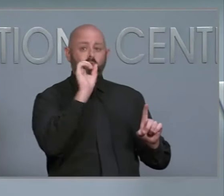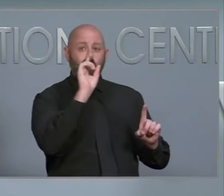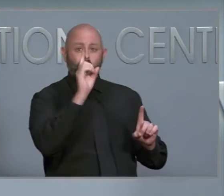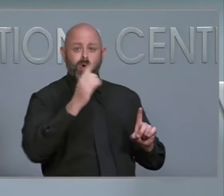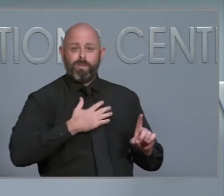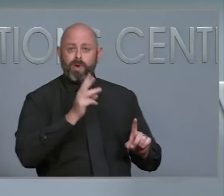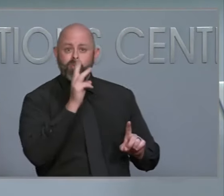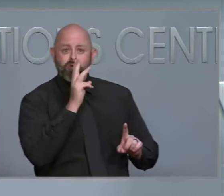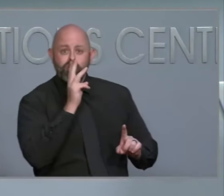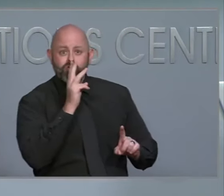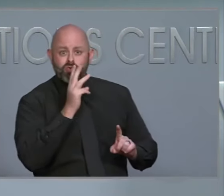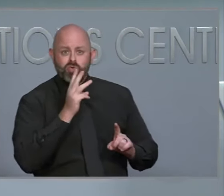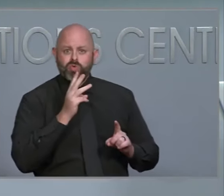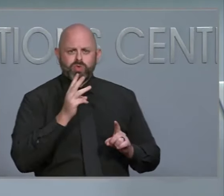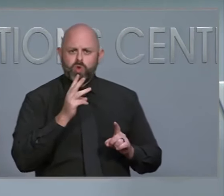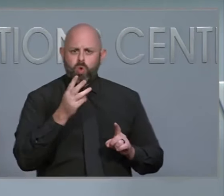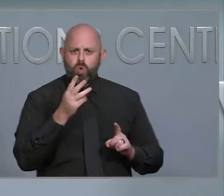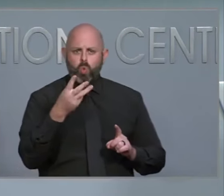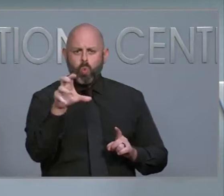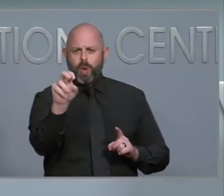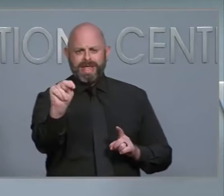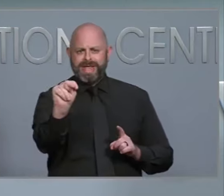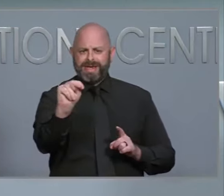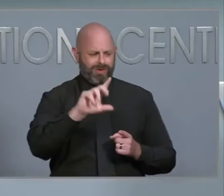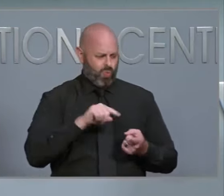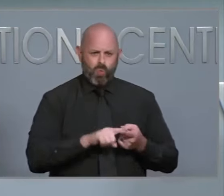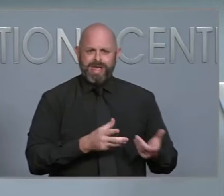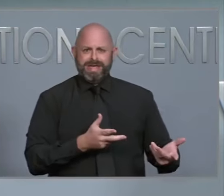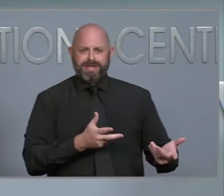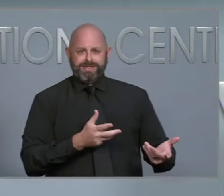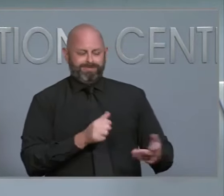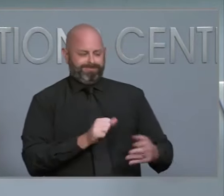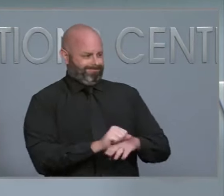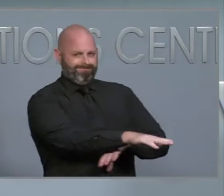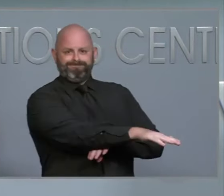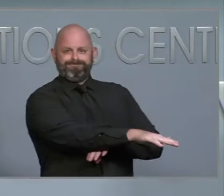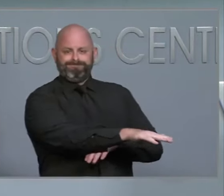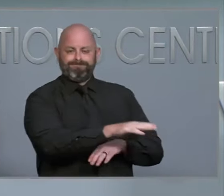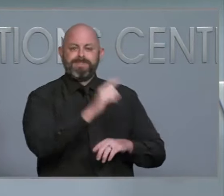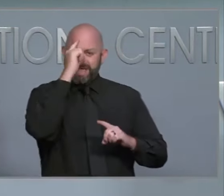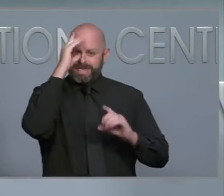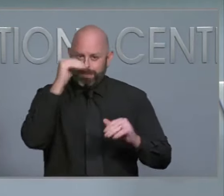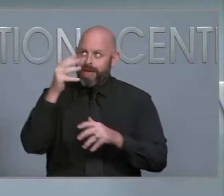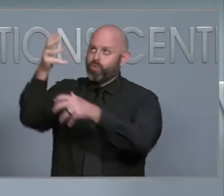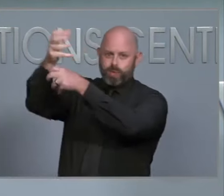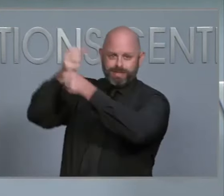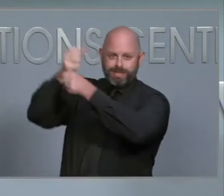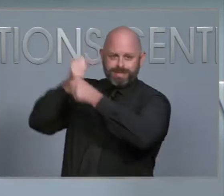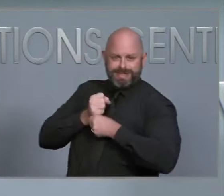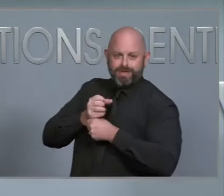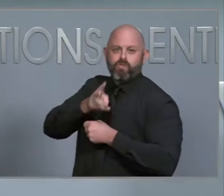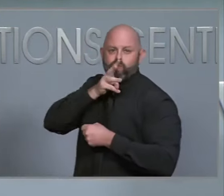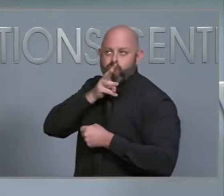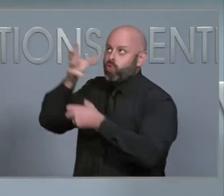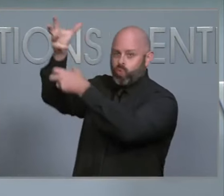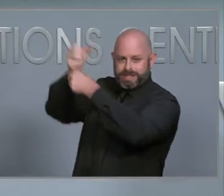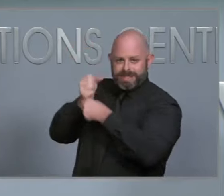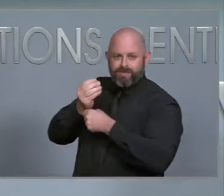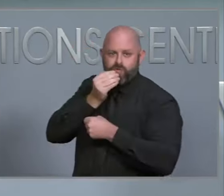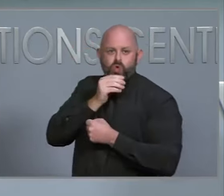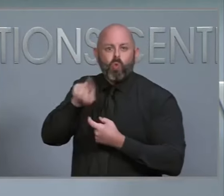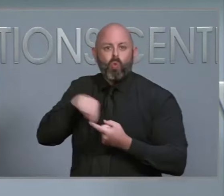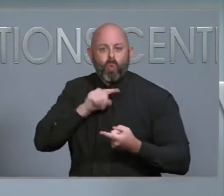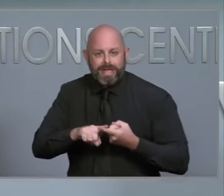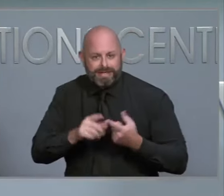specifically for these communities they can expect to start receiving this water and start receiving this food? Well first, it is